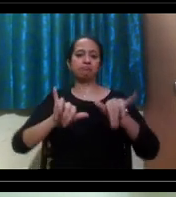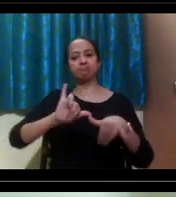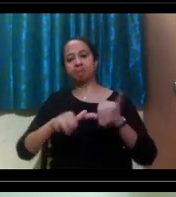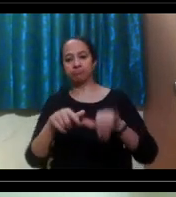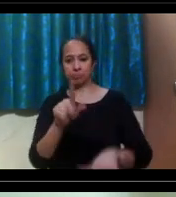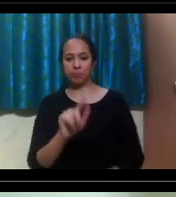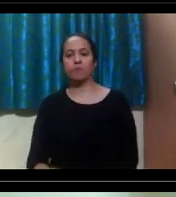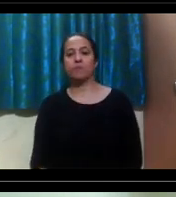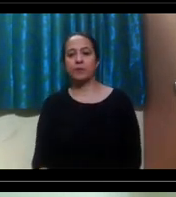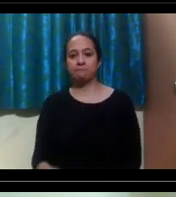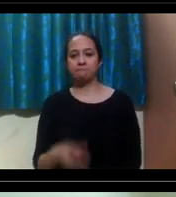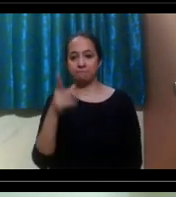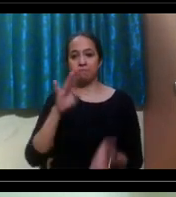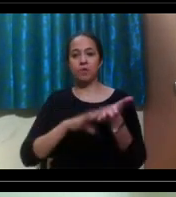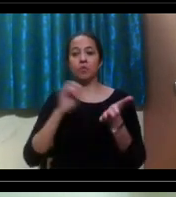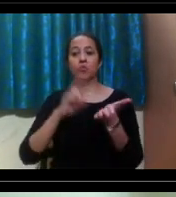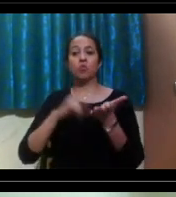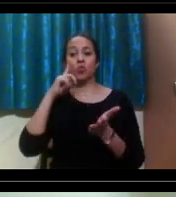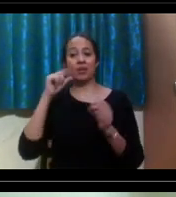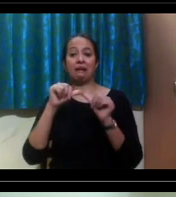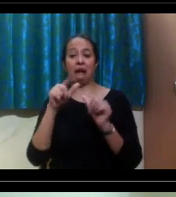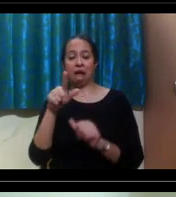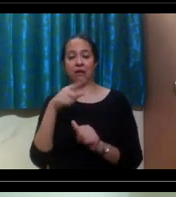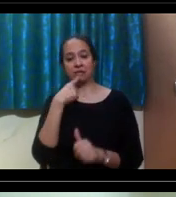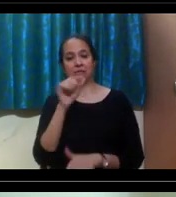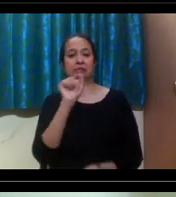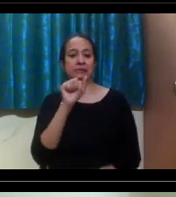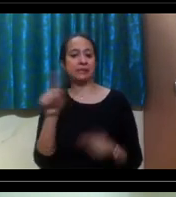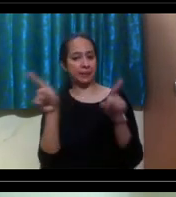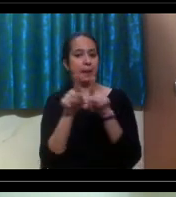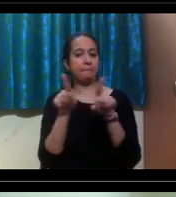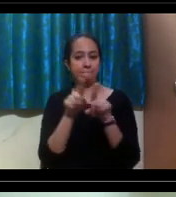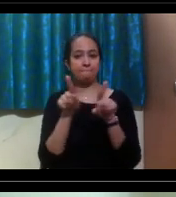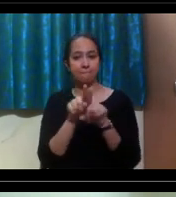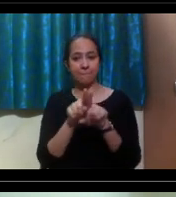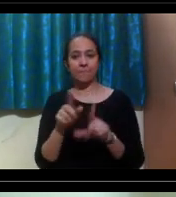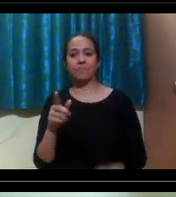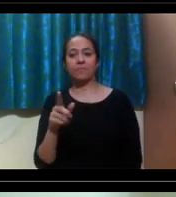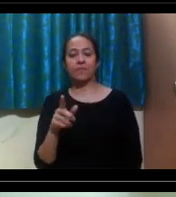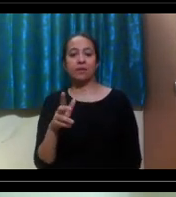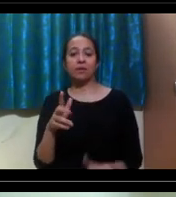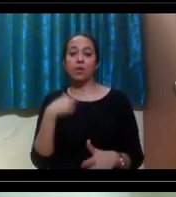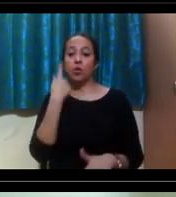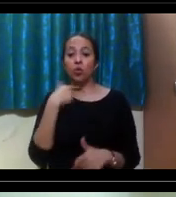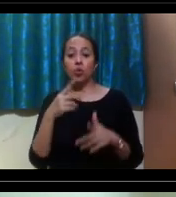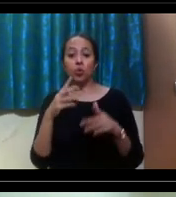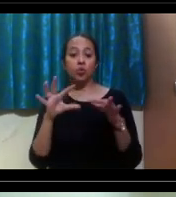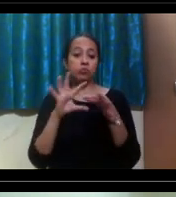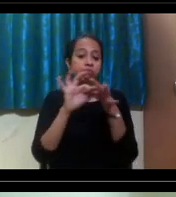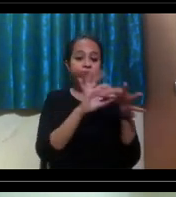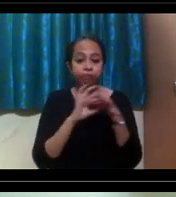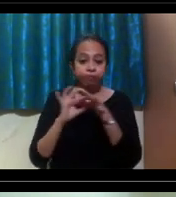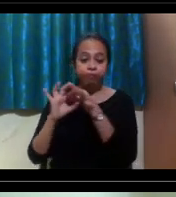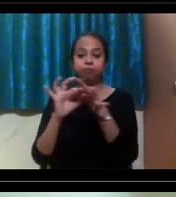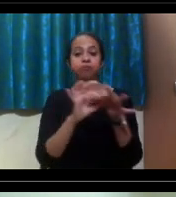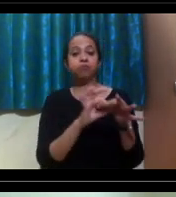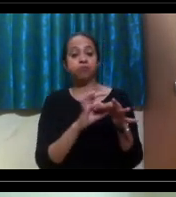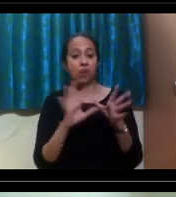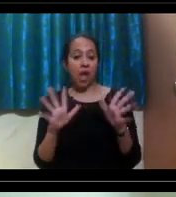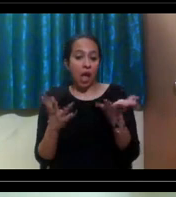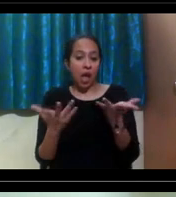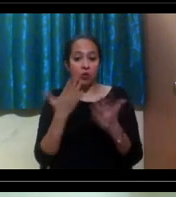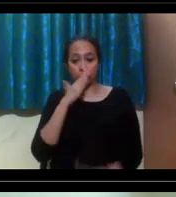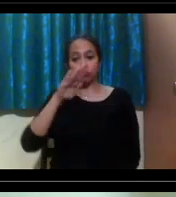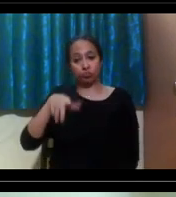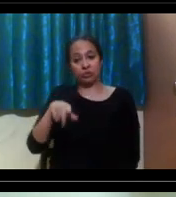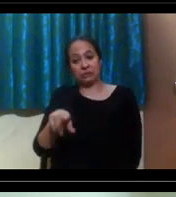And this is Monica. That's what I was just going to clarify too, is the difference of who's coordinating a personal care attendant. And usually that is the student